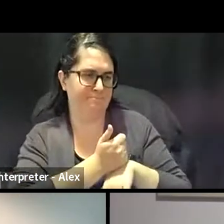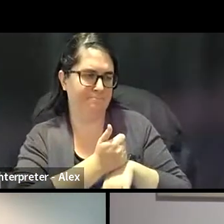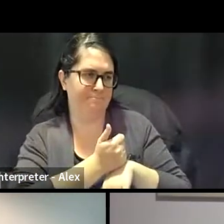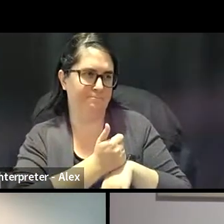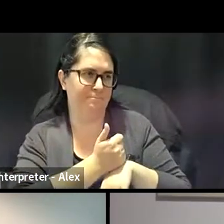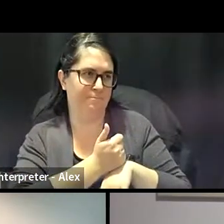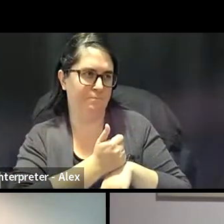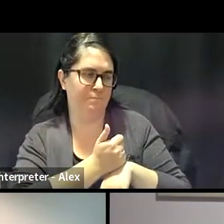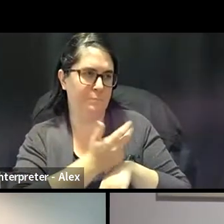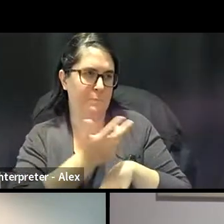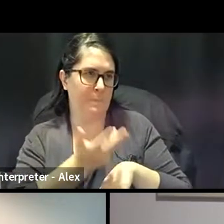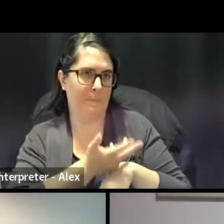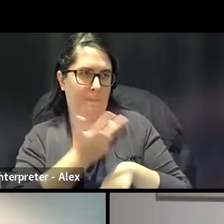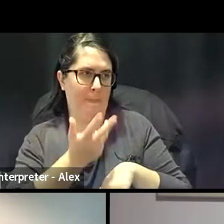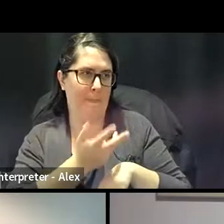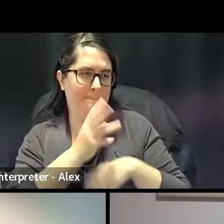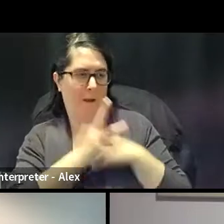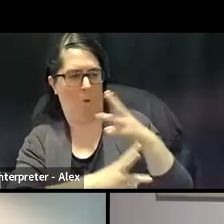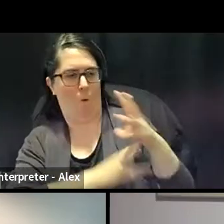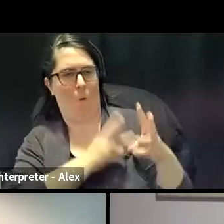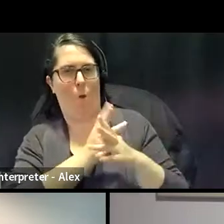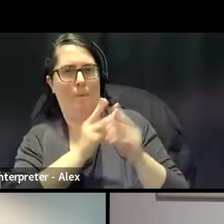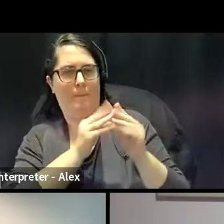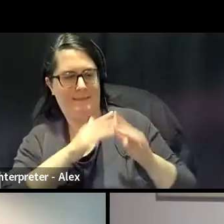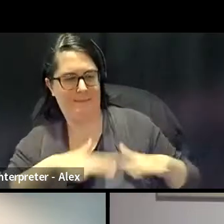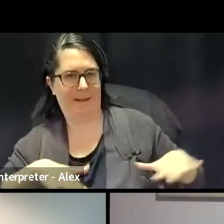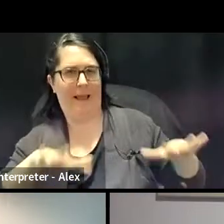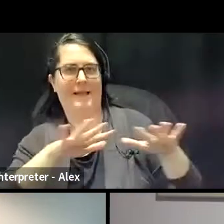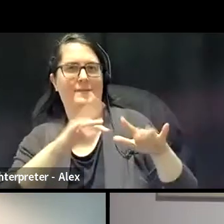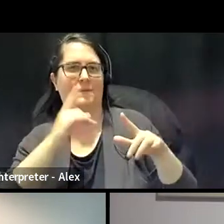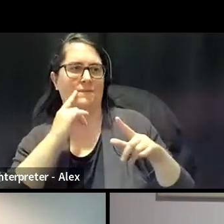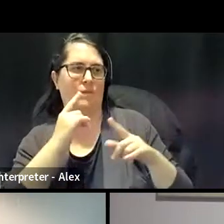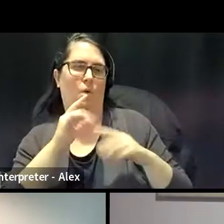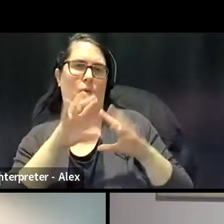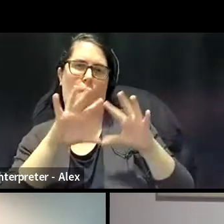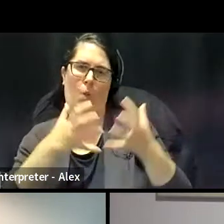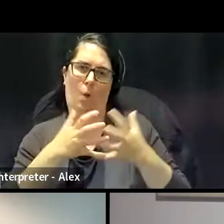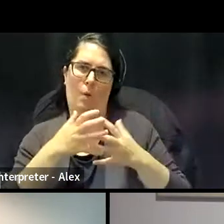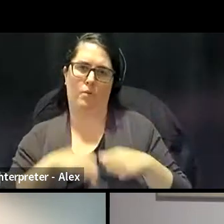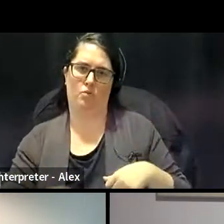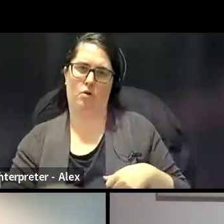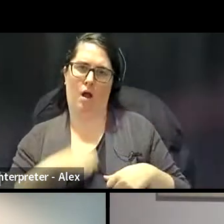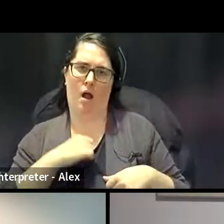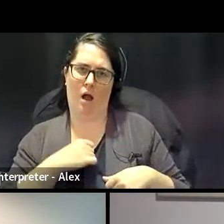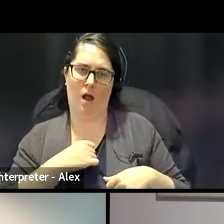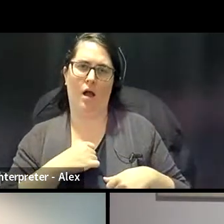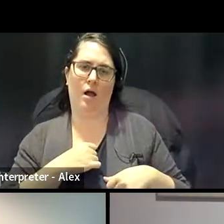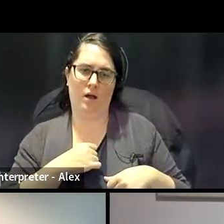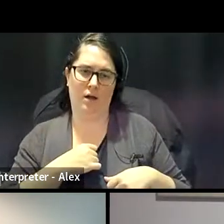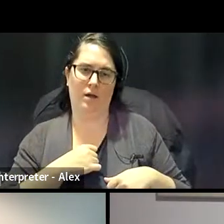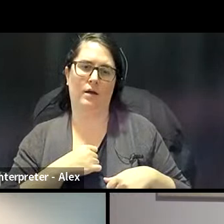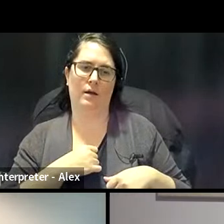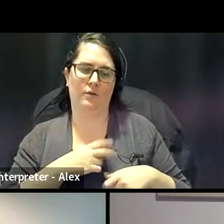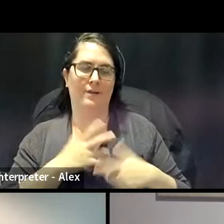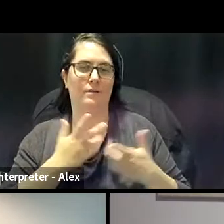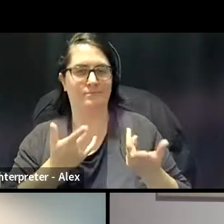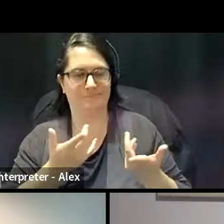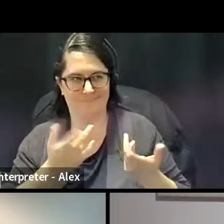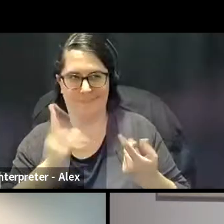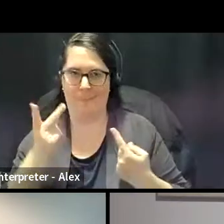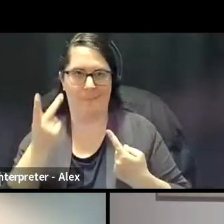is kind of like a globalized space in terms of global pride, you know, you're really building into all of these politics